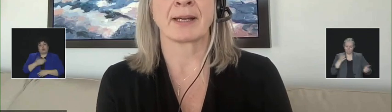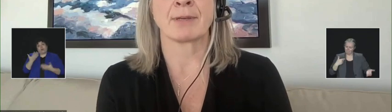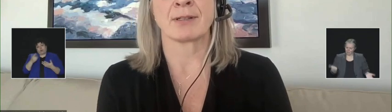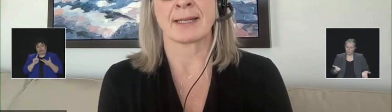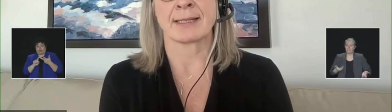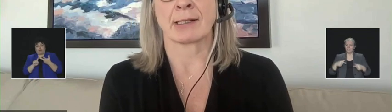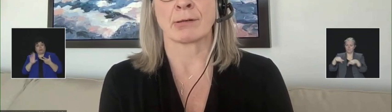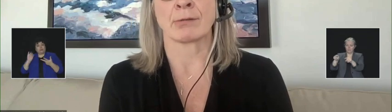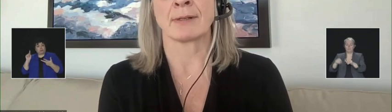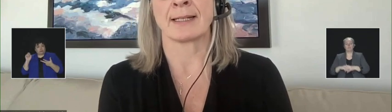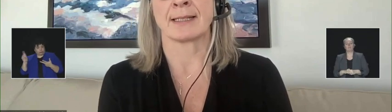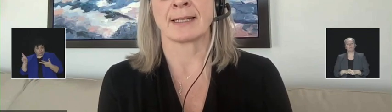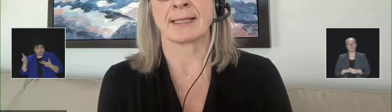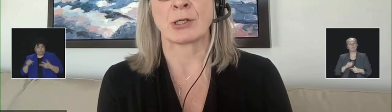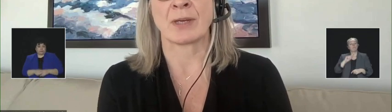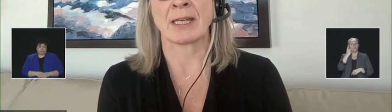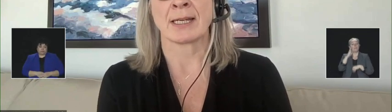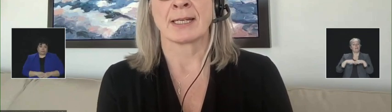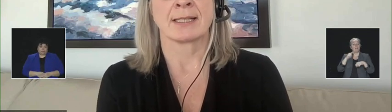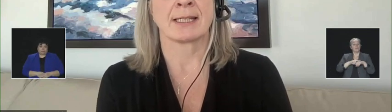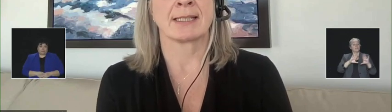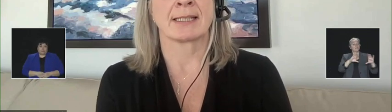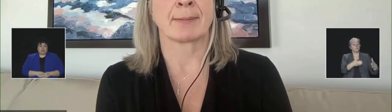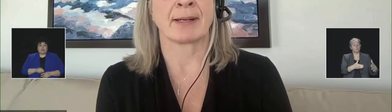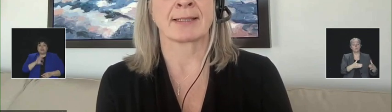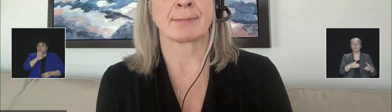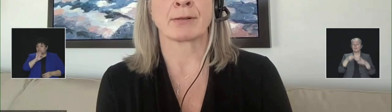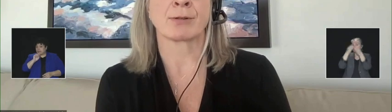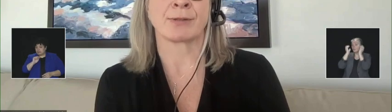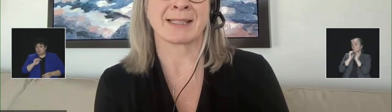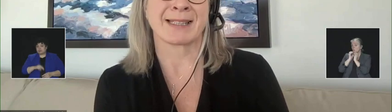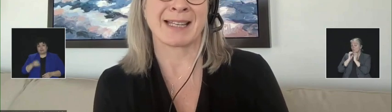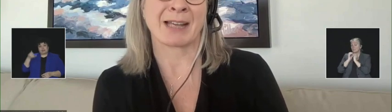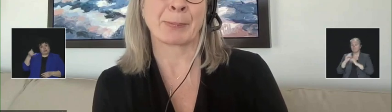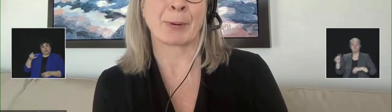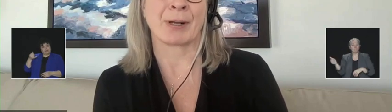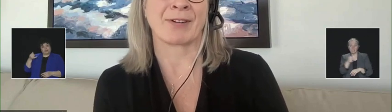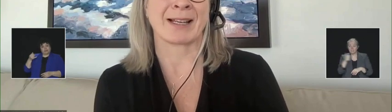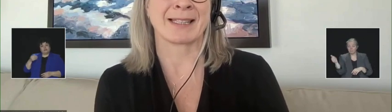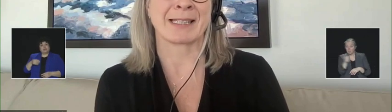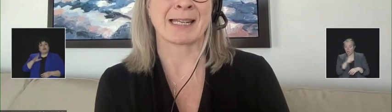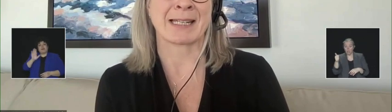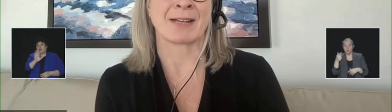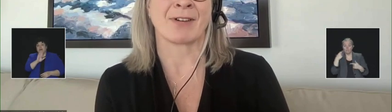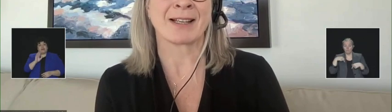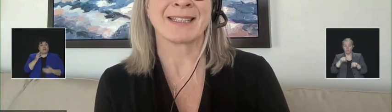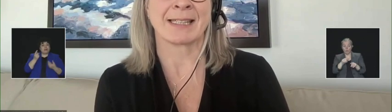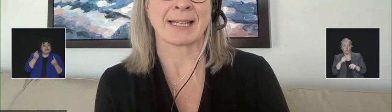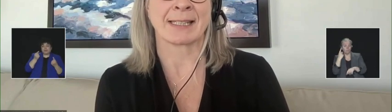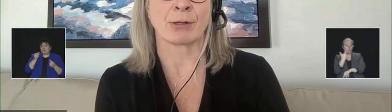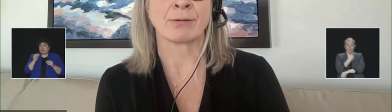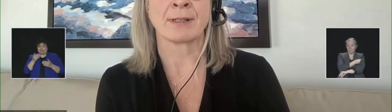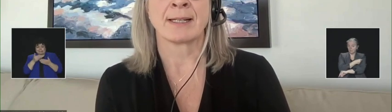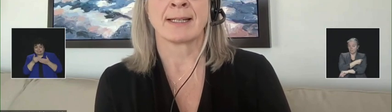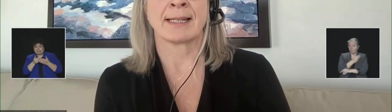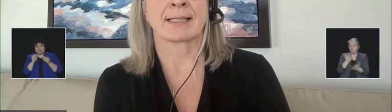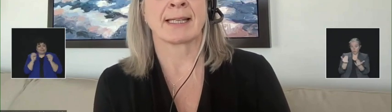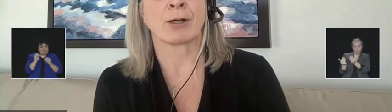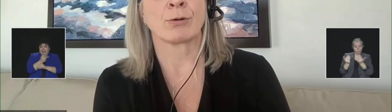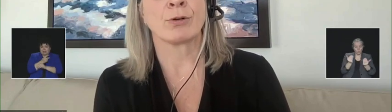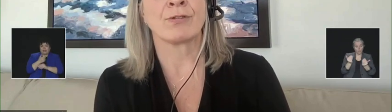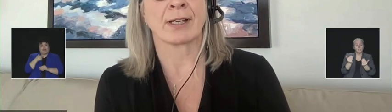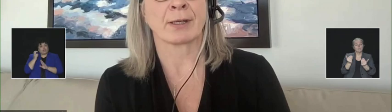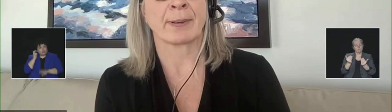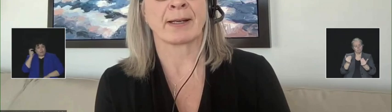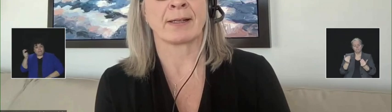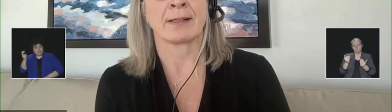case of the First Nations and Inuit, if the vaccines are necessary for vaccination, they